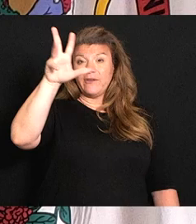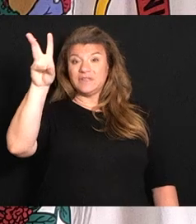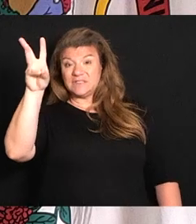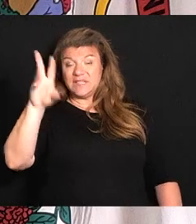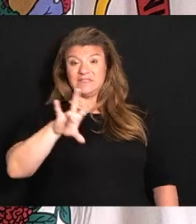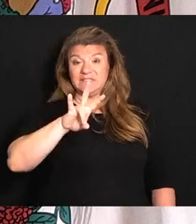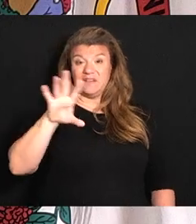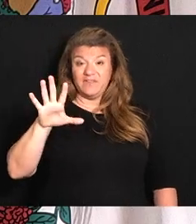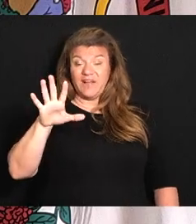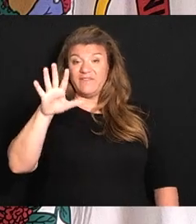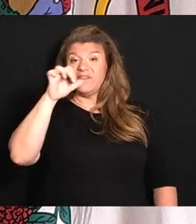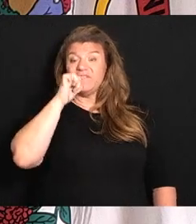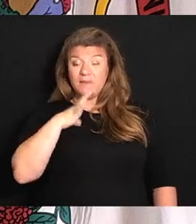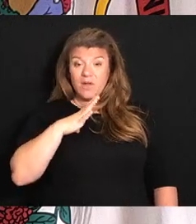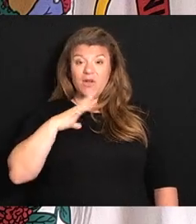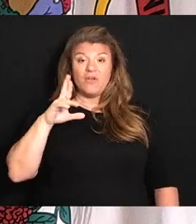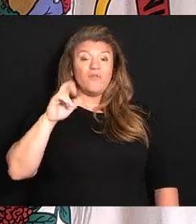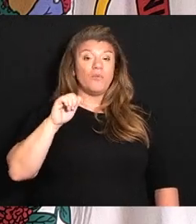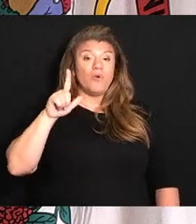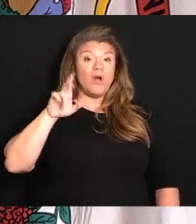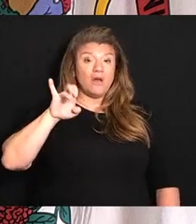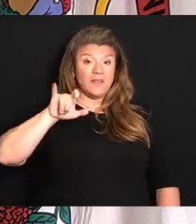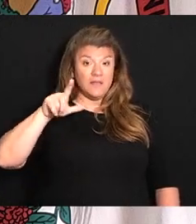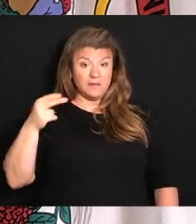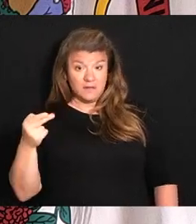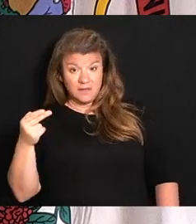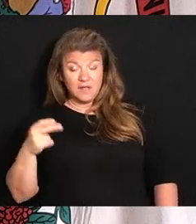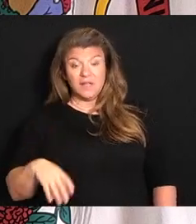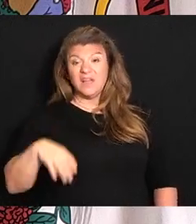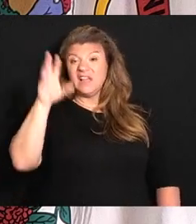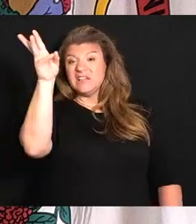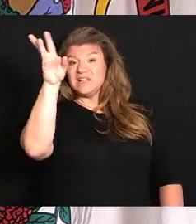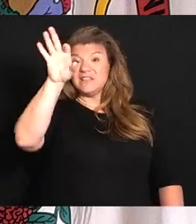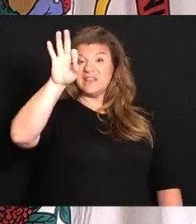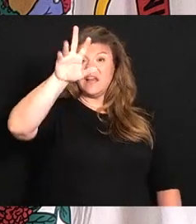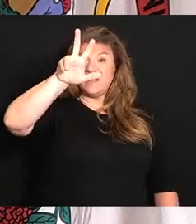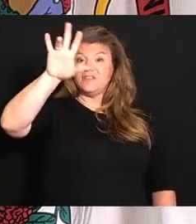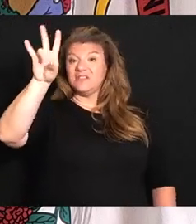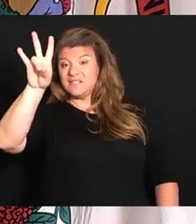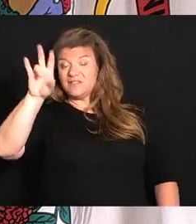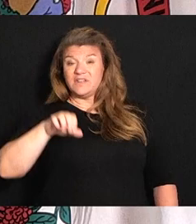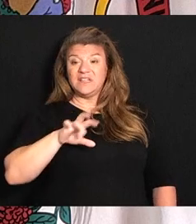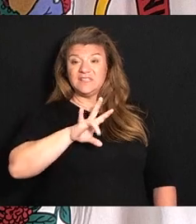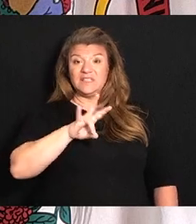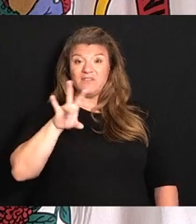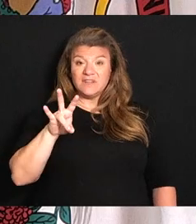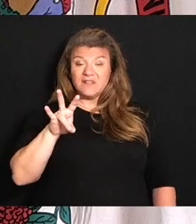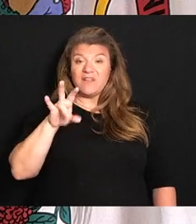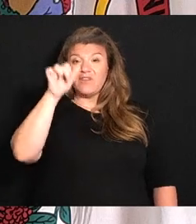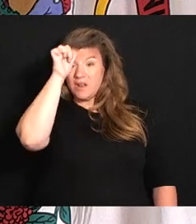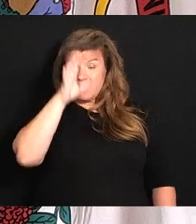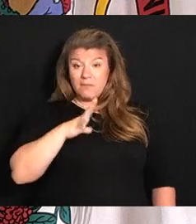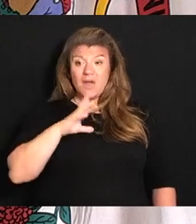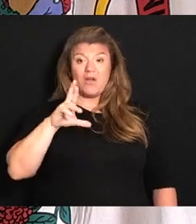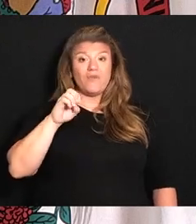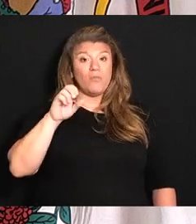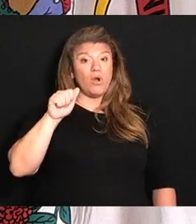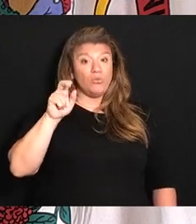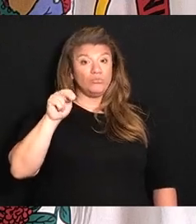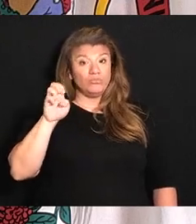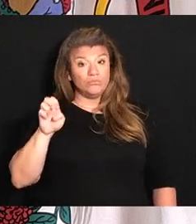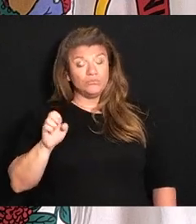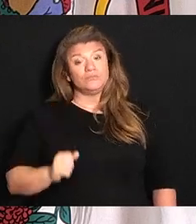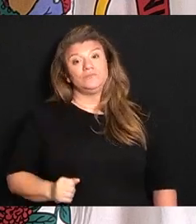death of a 75-year-old female from Raleigh County. The 6937th death of a 77-year-old male from Roan County.